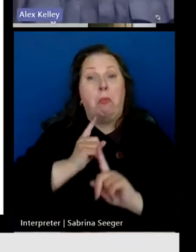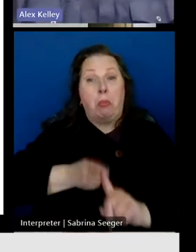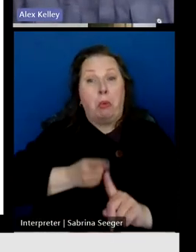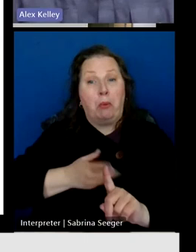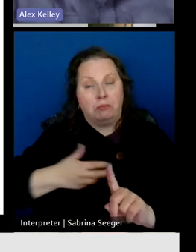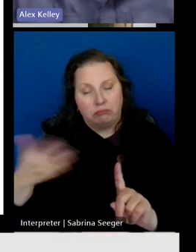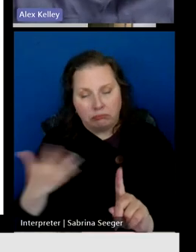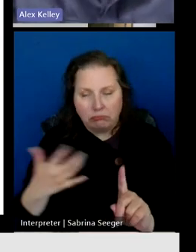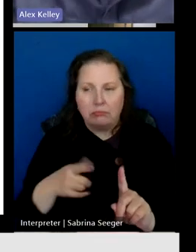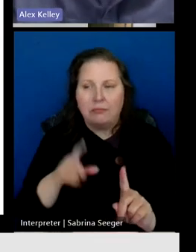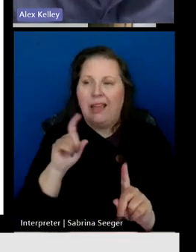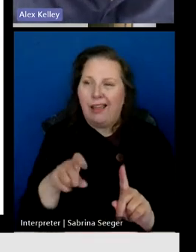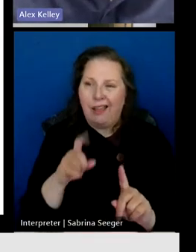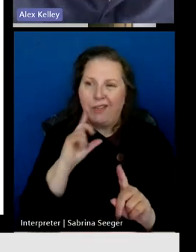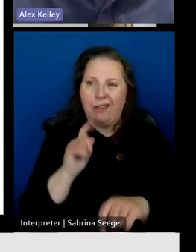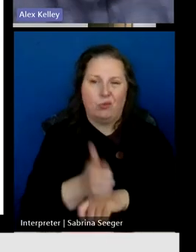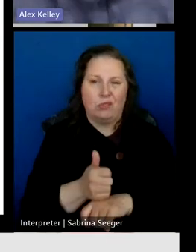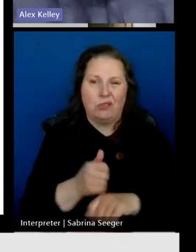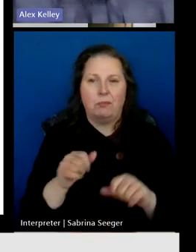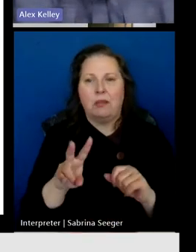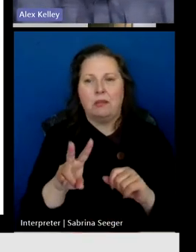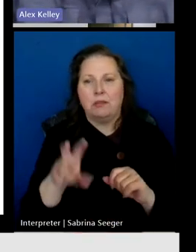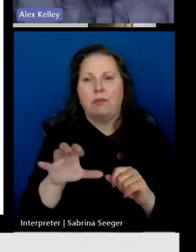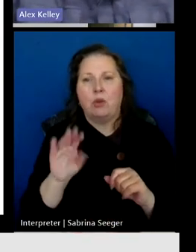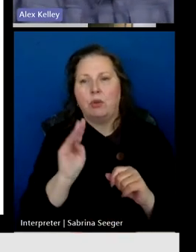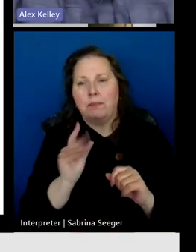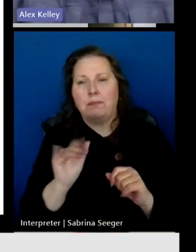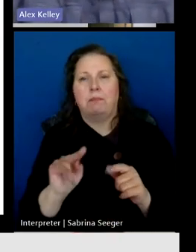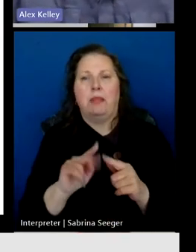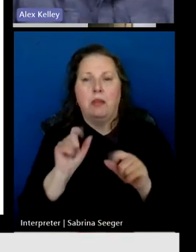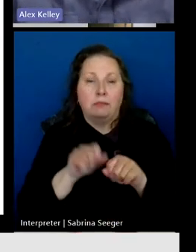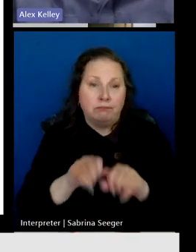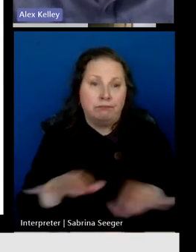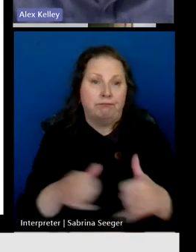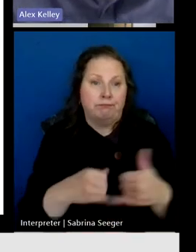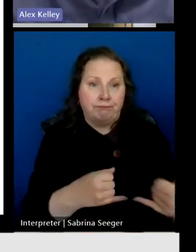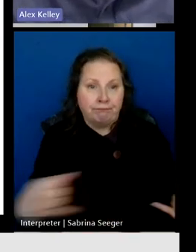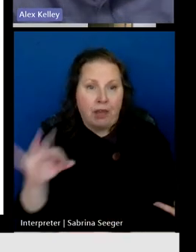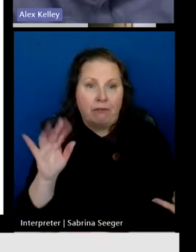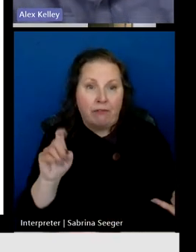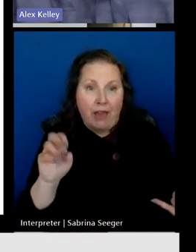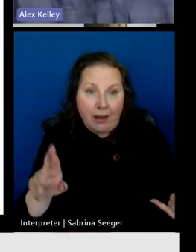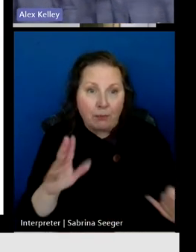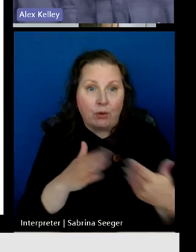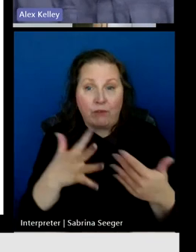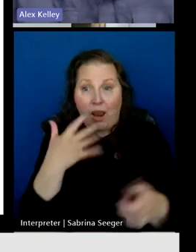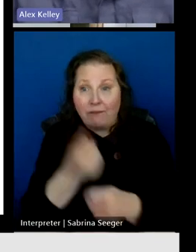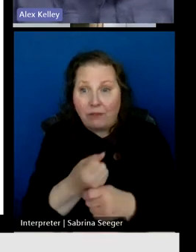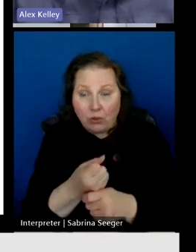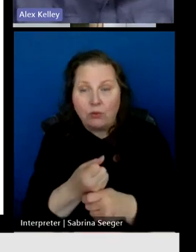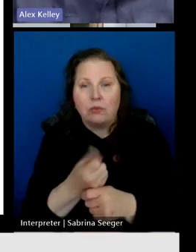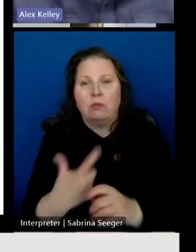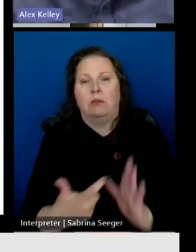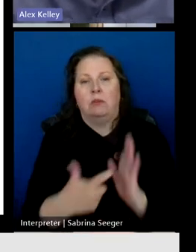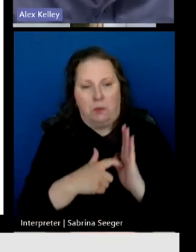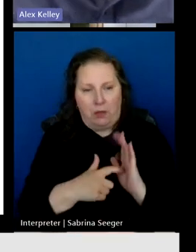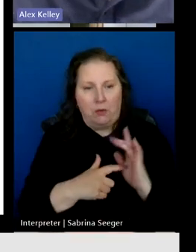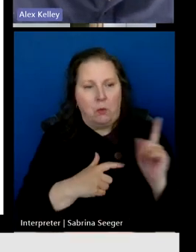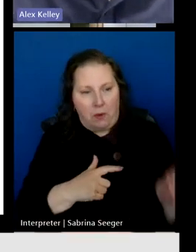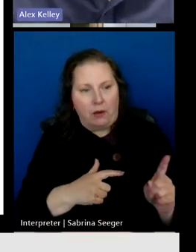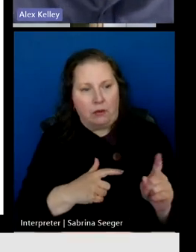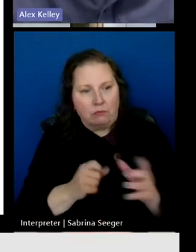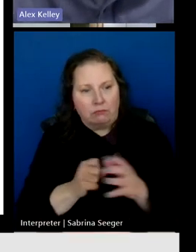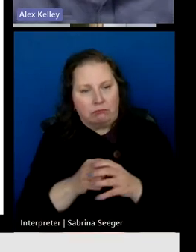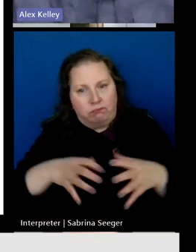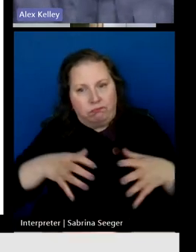if we need to build $700 million of fiber deployments over the next five years, that will require growing